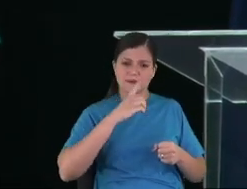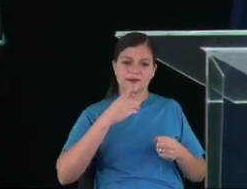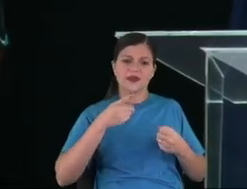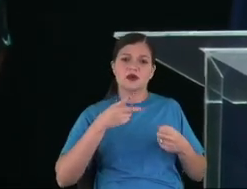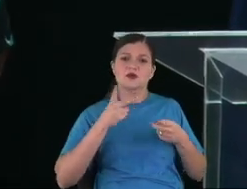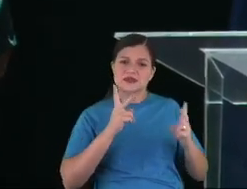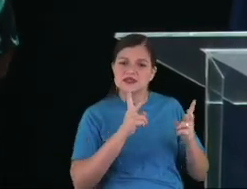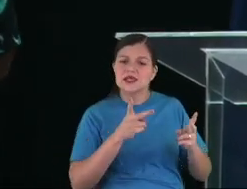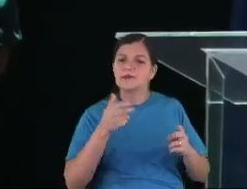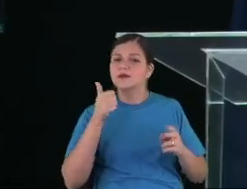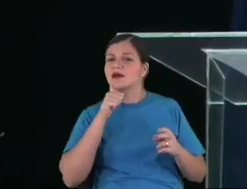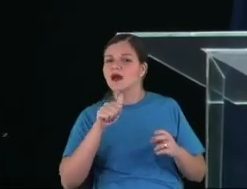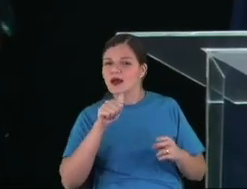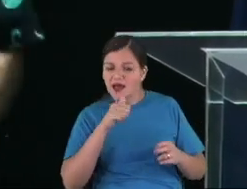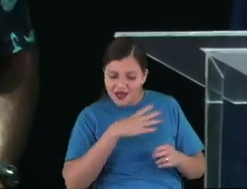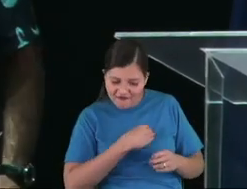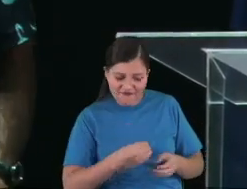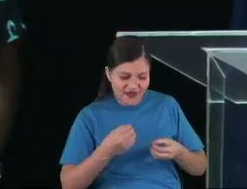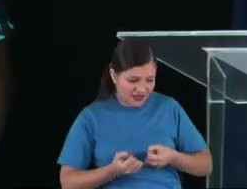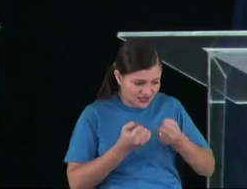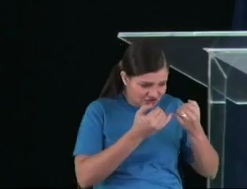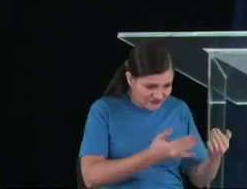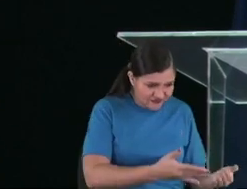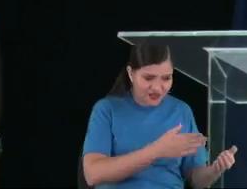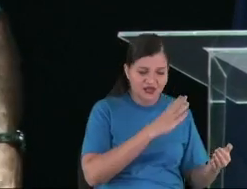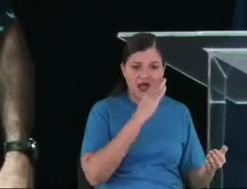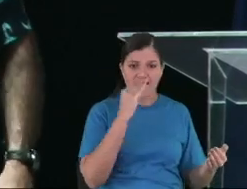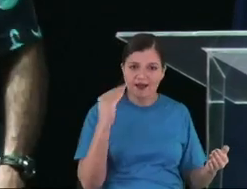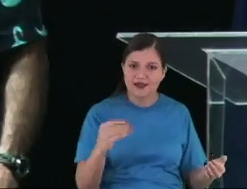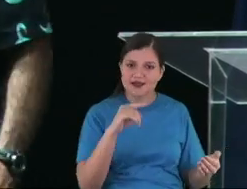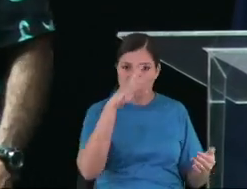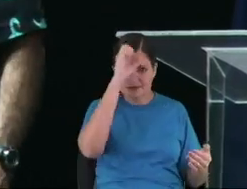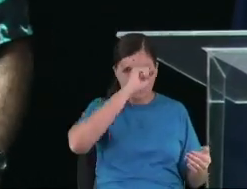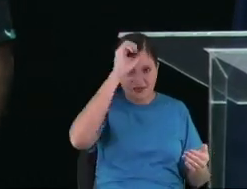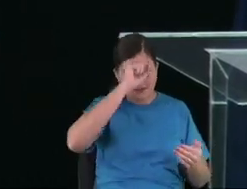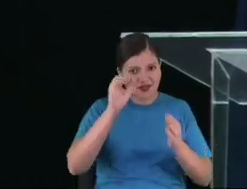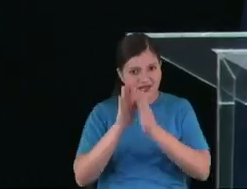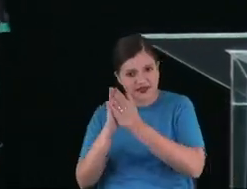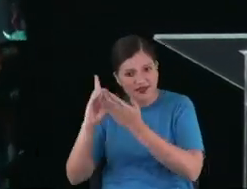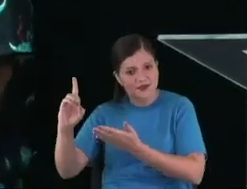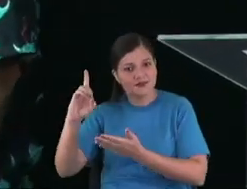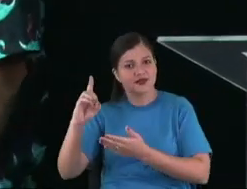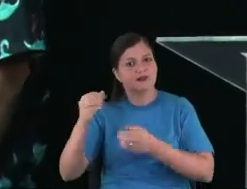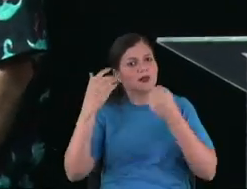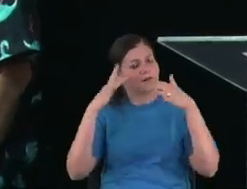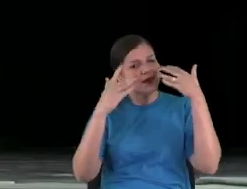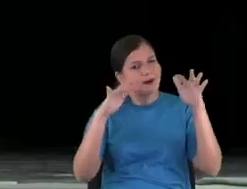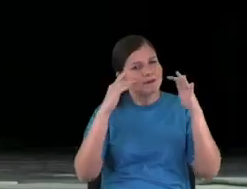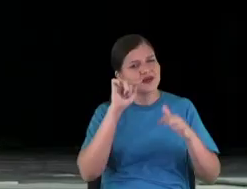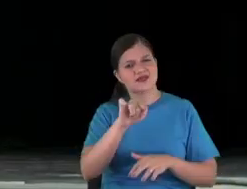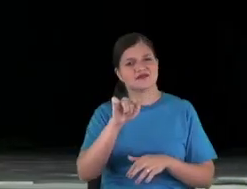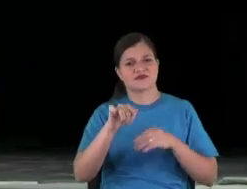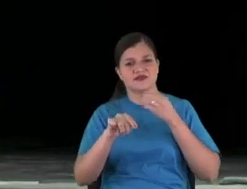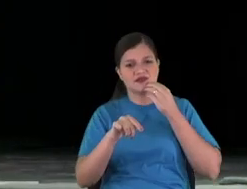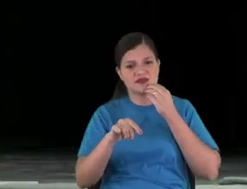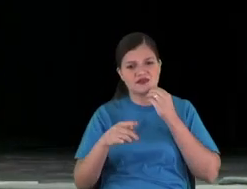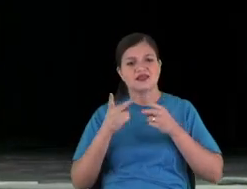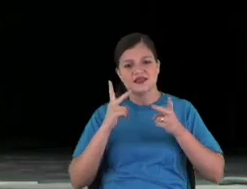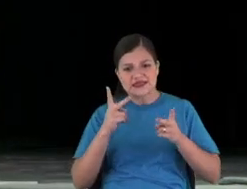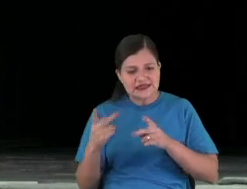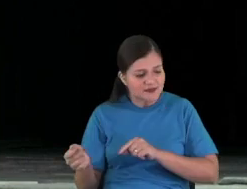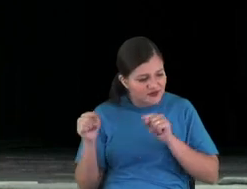bring her daughter to her kids to learn the word of God. Congrats to you that